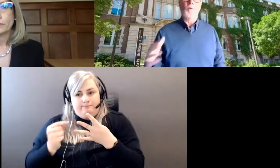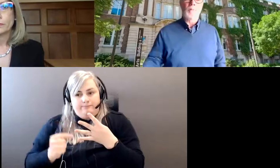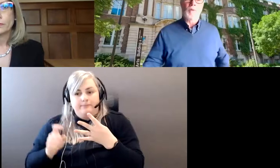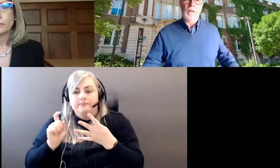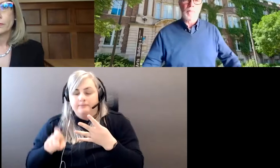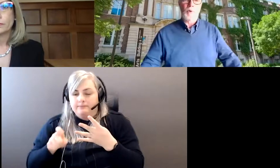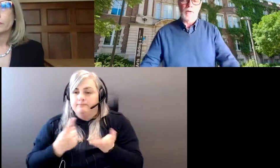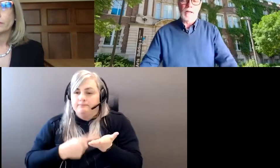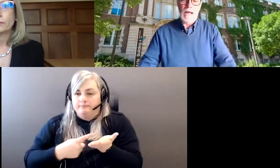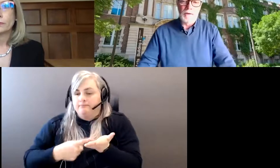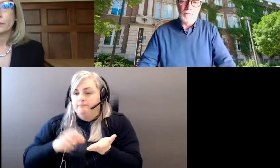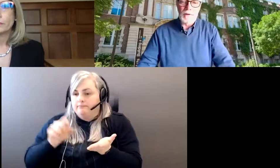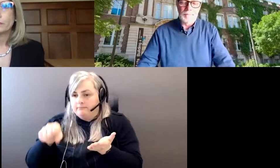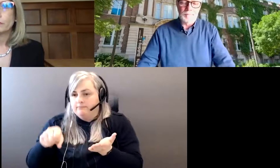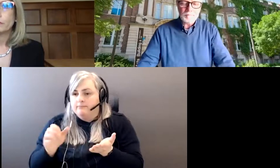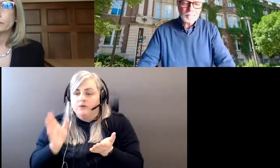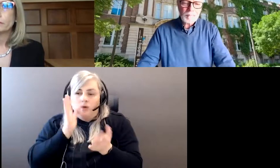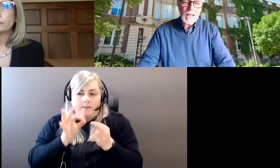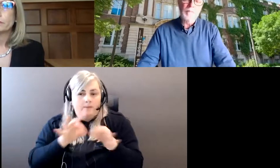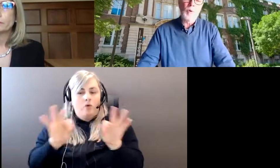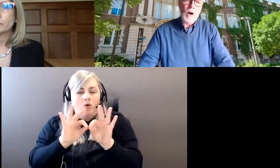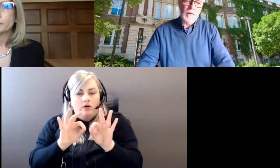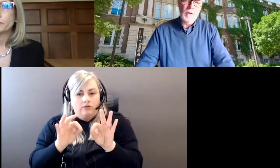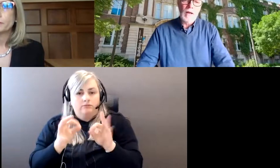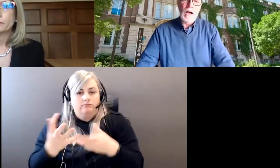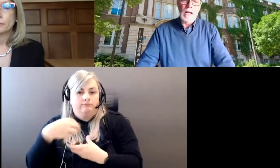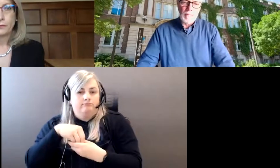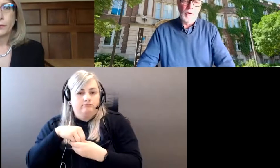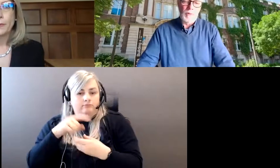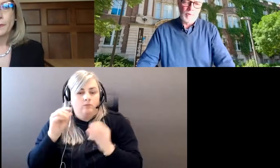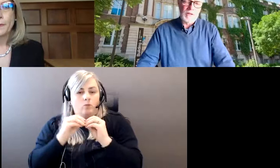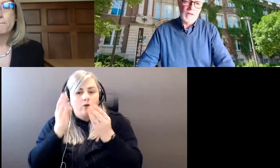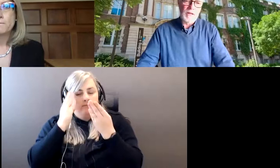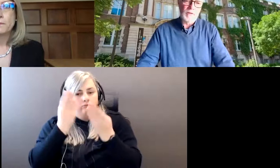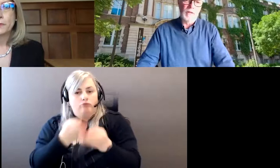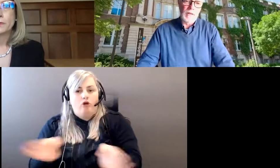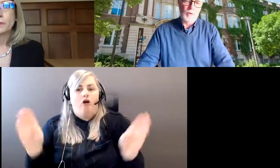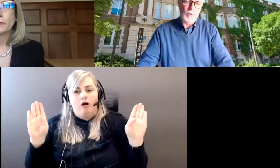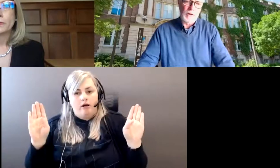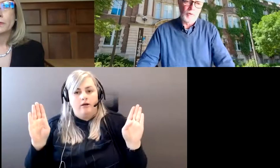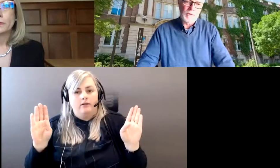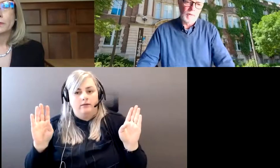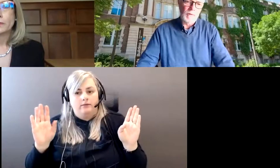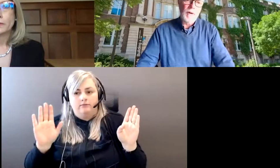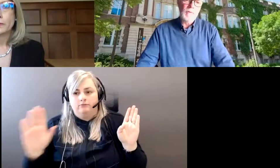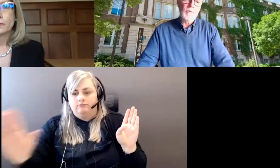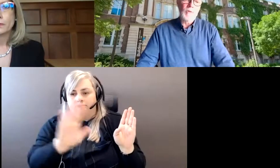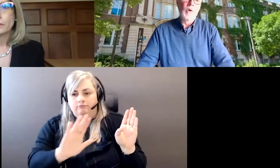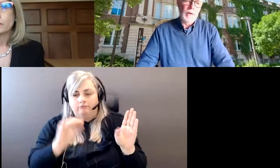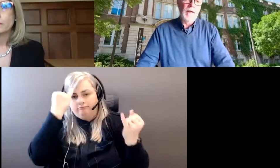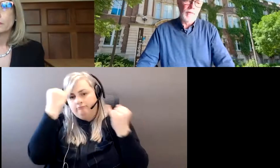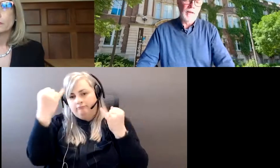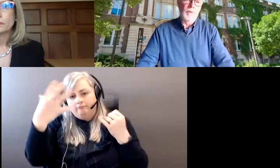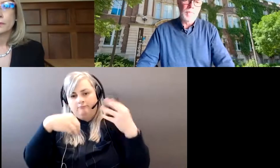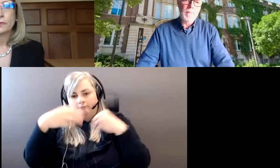And it will be really important to have, um, kind of broad, uh, input and representation in those working groups. So, so I'm noting